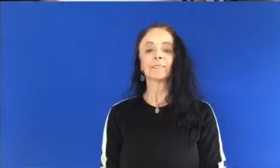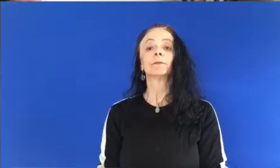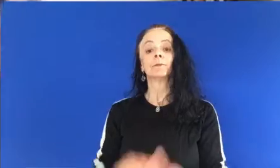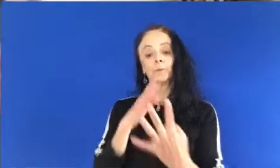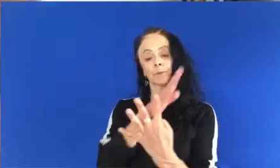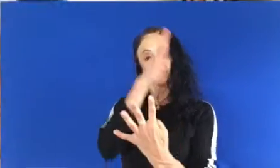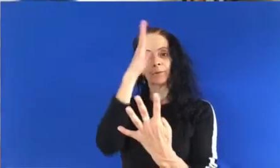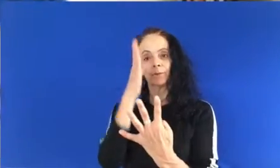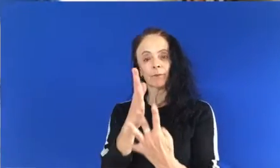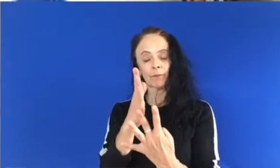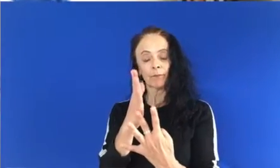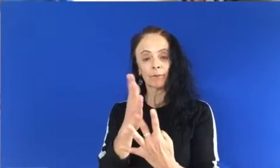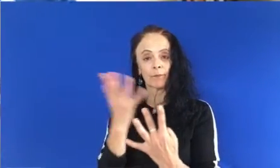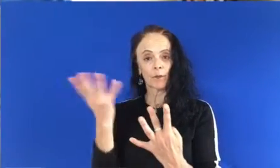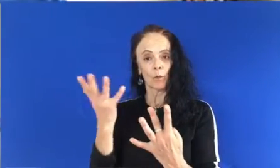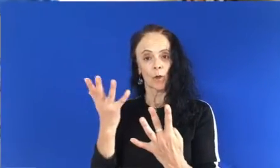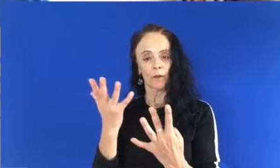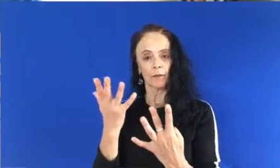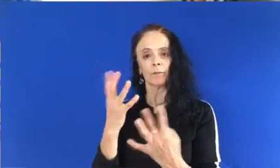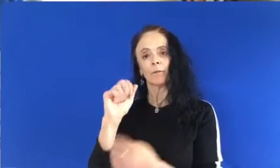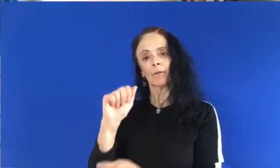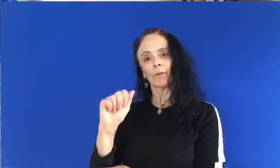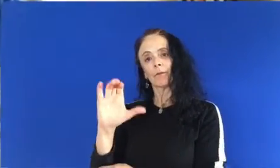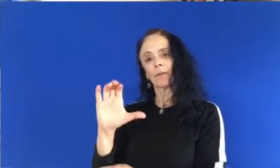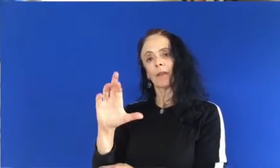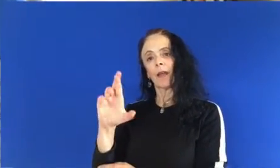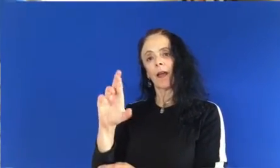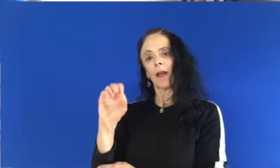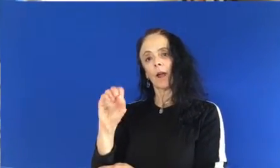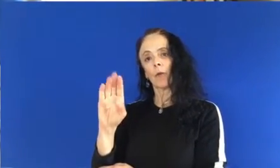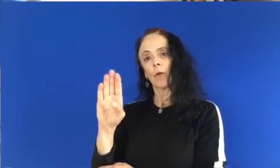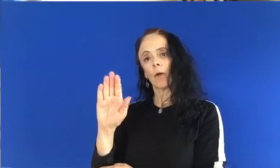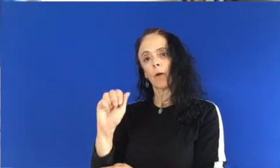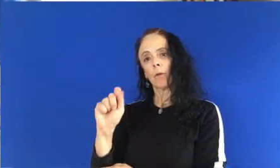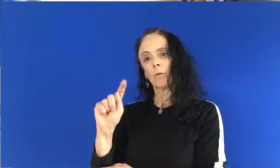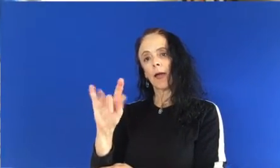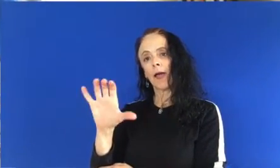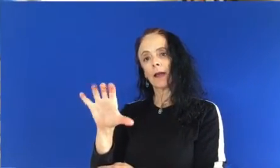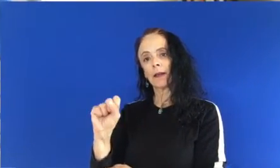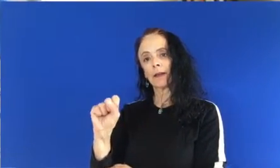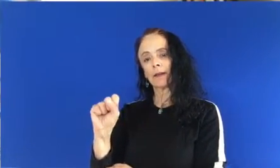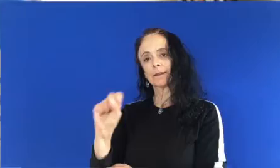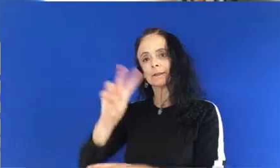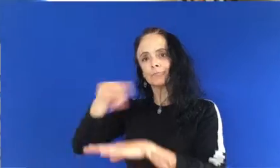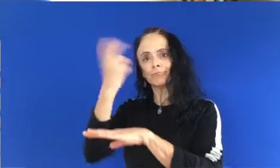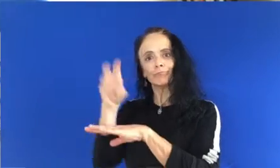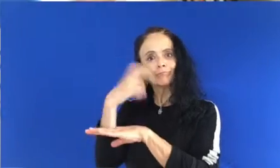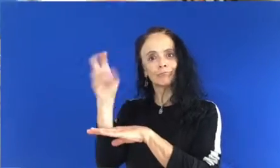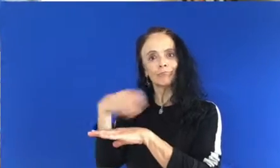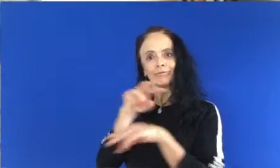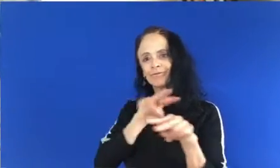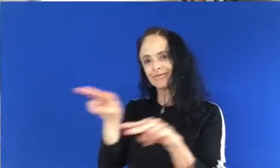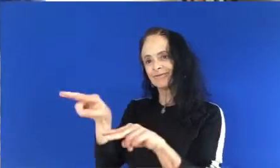It also has acrobatics. Acrobatia.